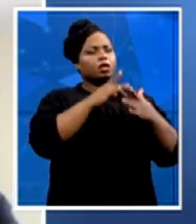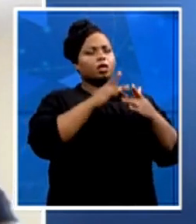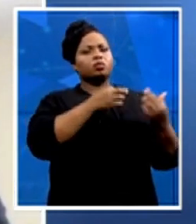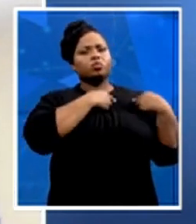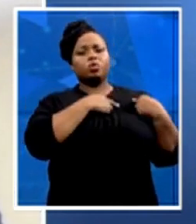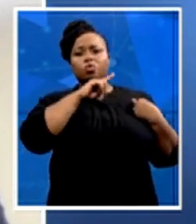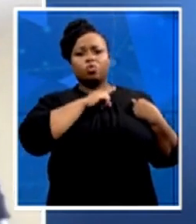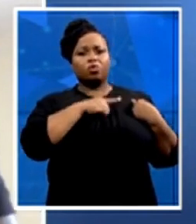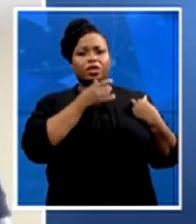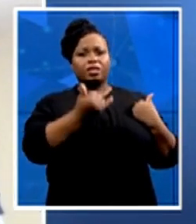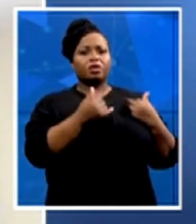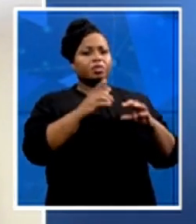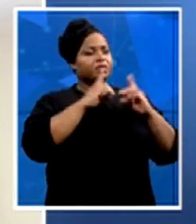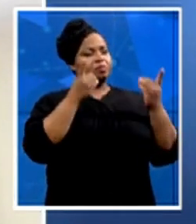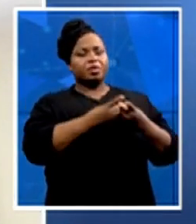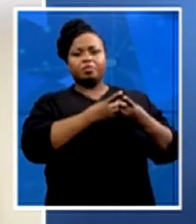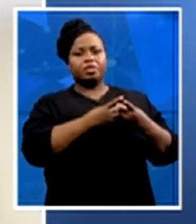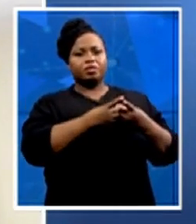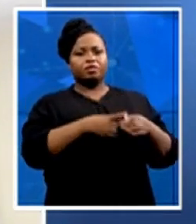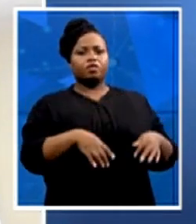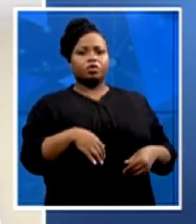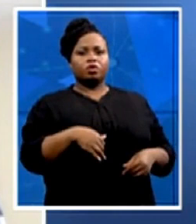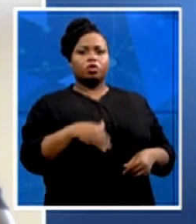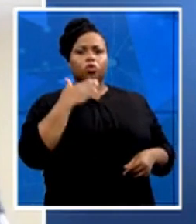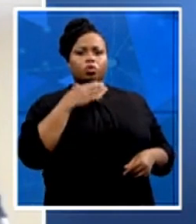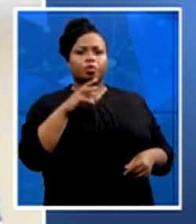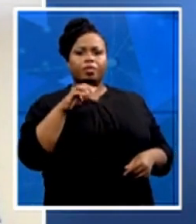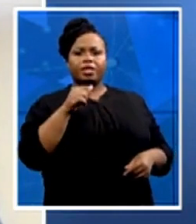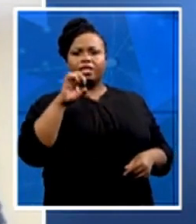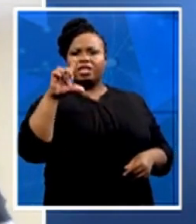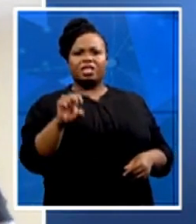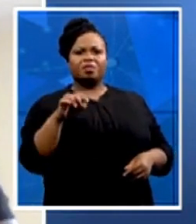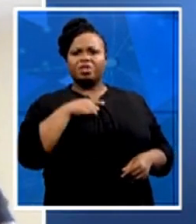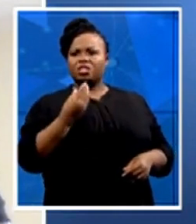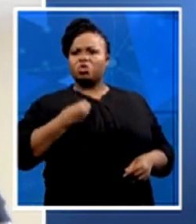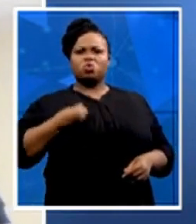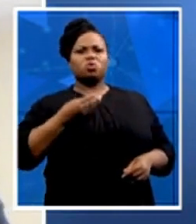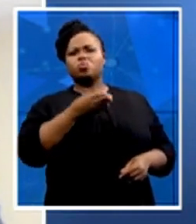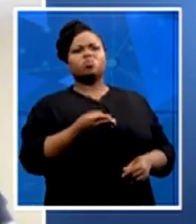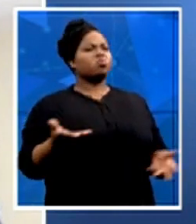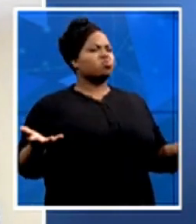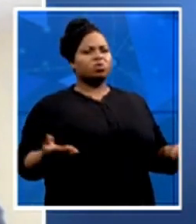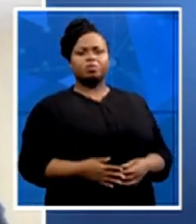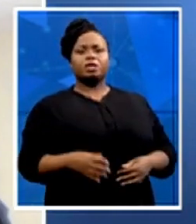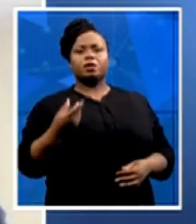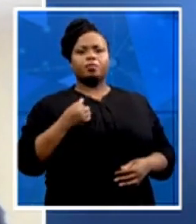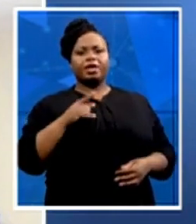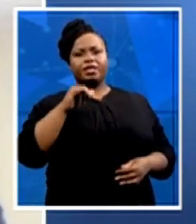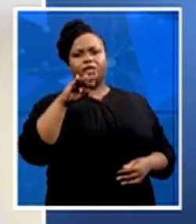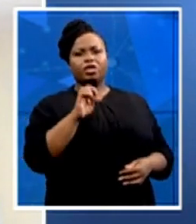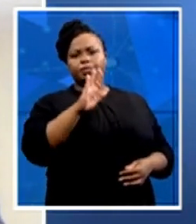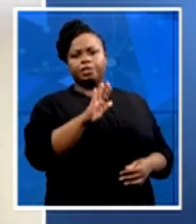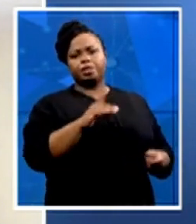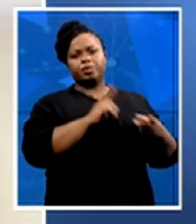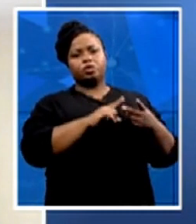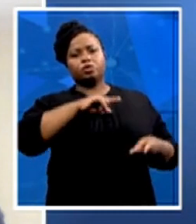Minister Mahitish, but it's very little young people. In fact, little money. And it's not going to help those who are actually in need, but it's